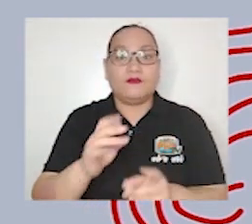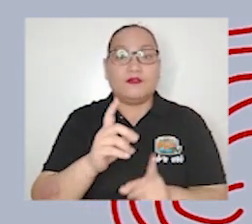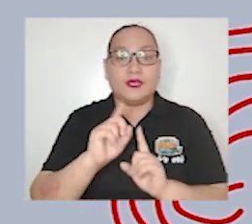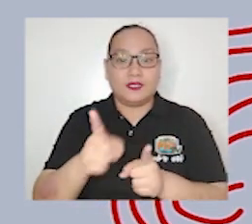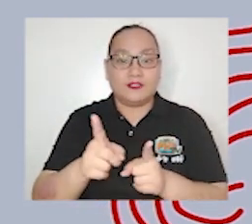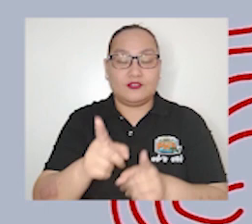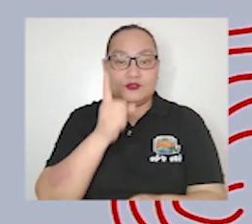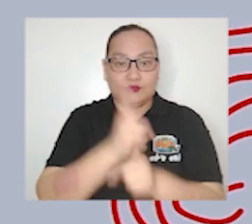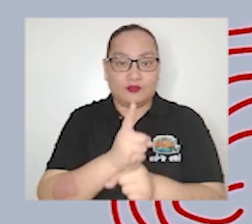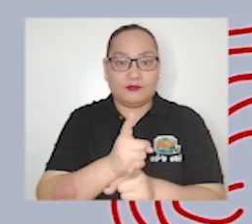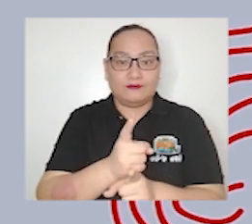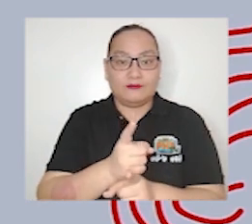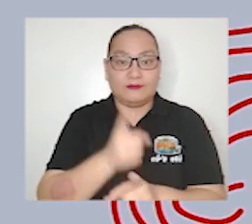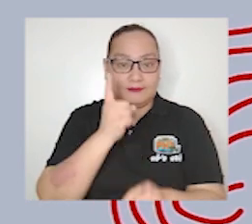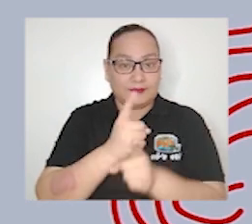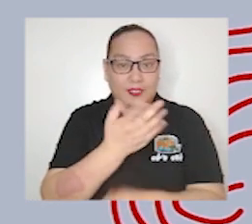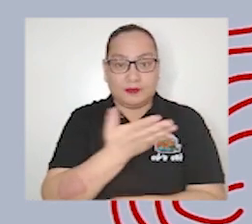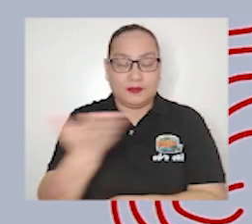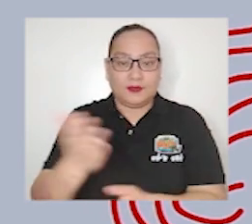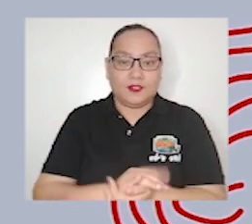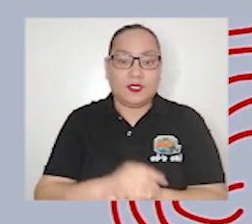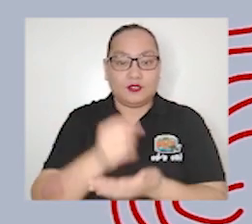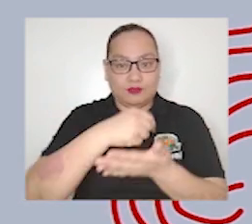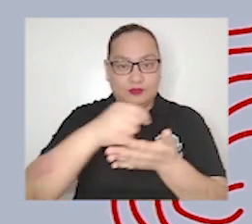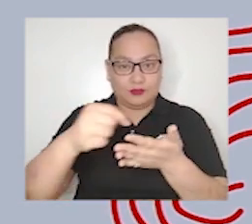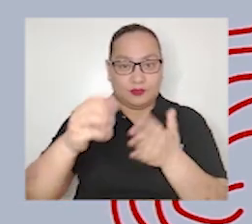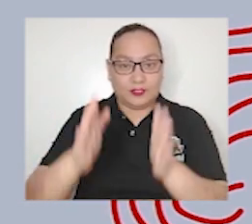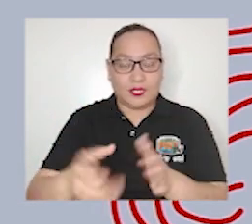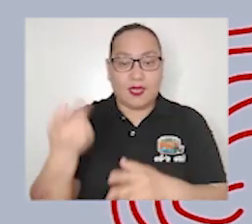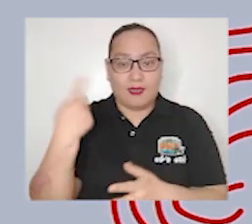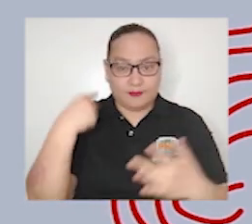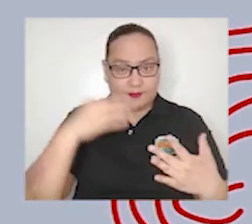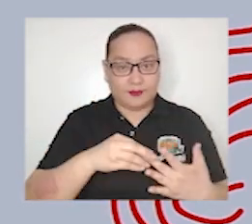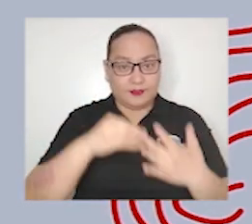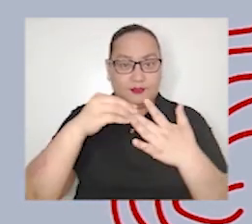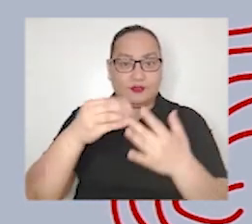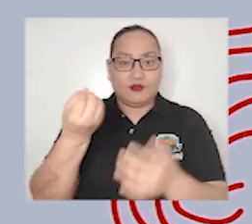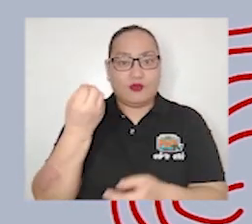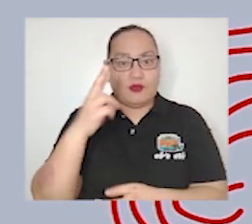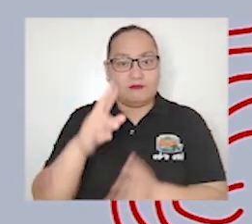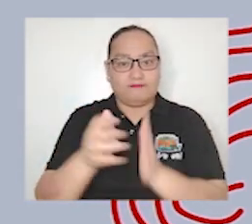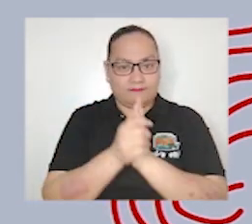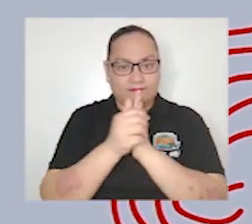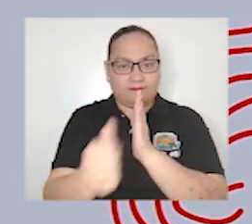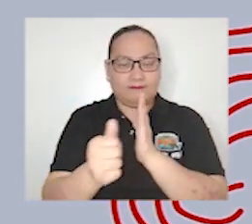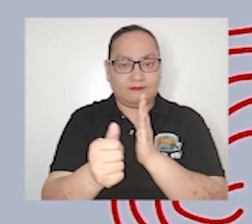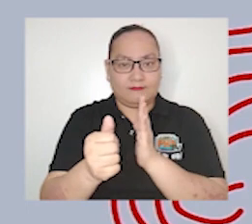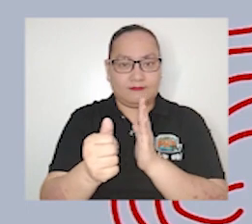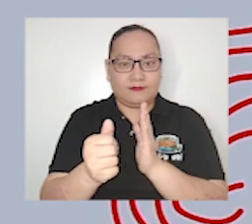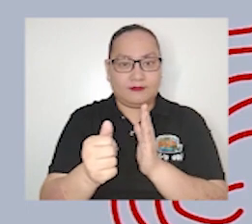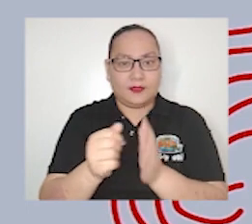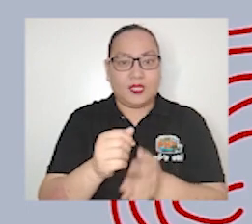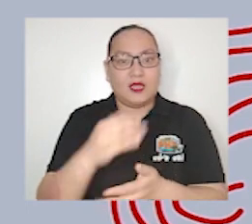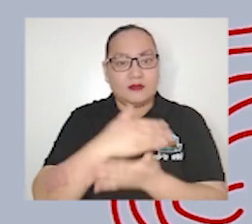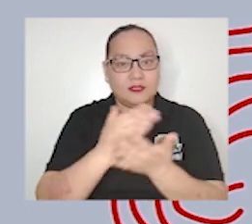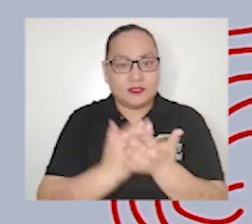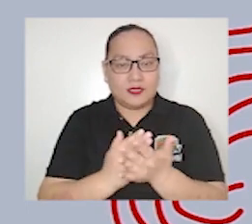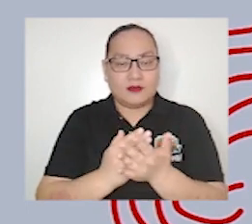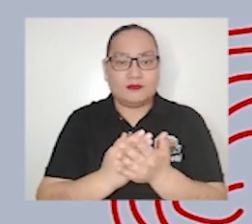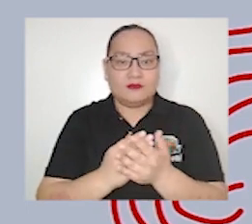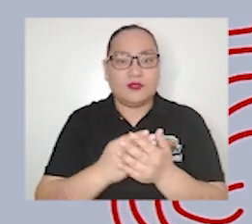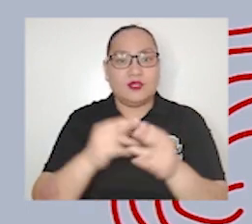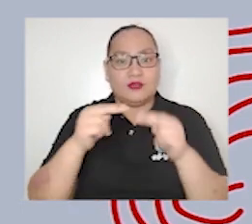then you're correct these journalists have their specialization or expertise some write for the news